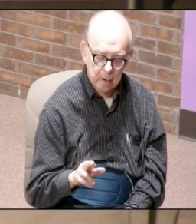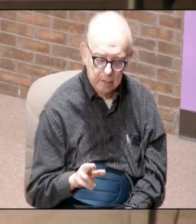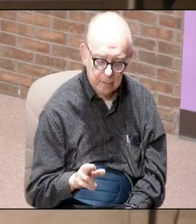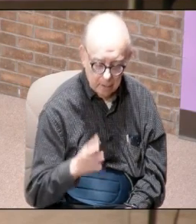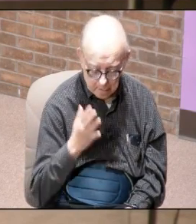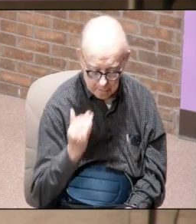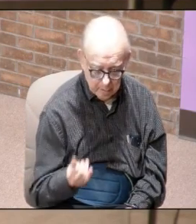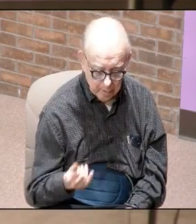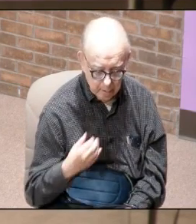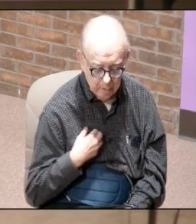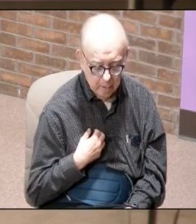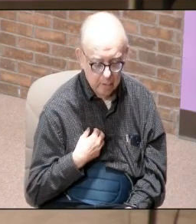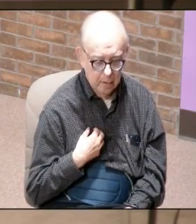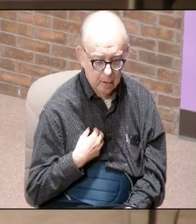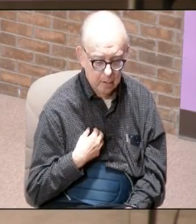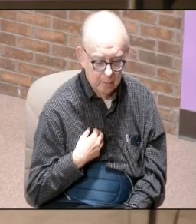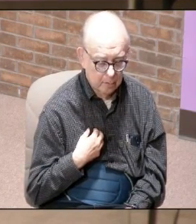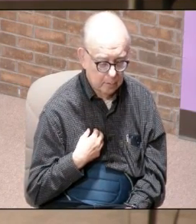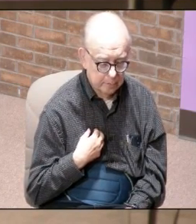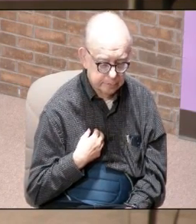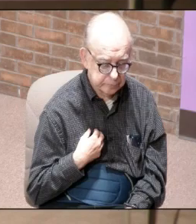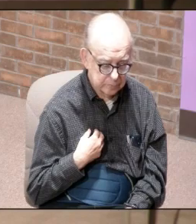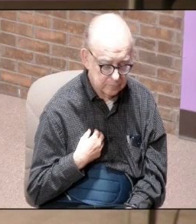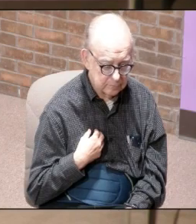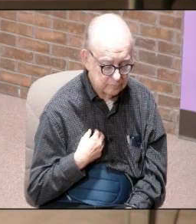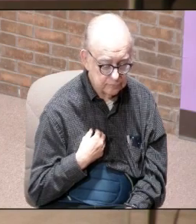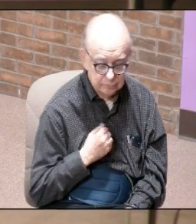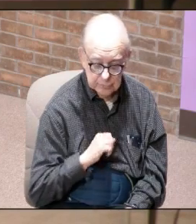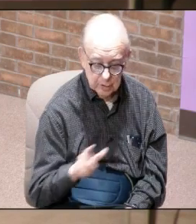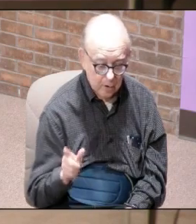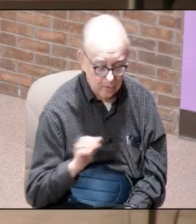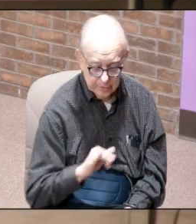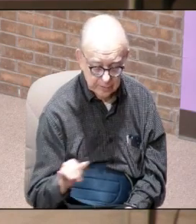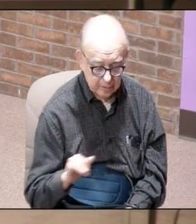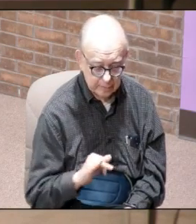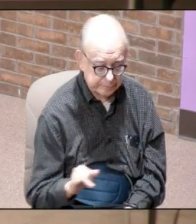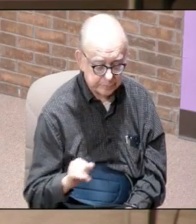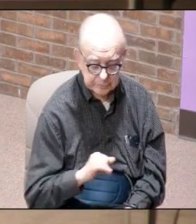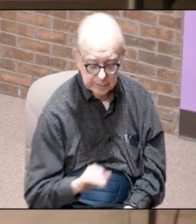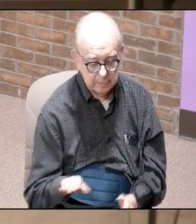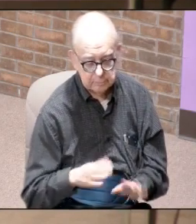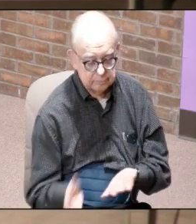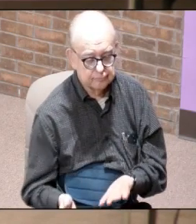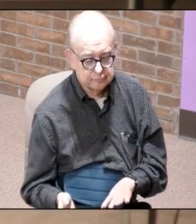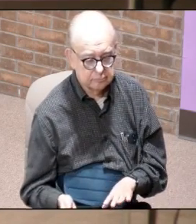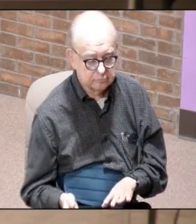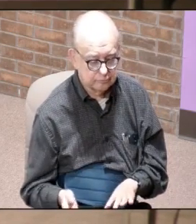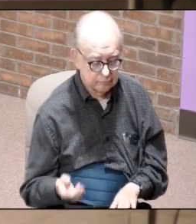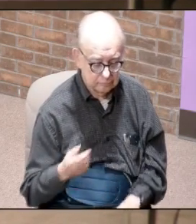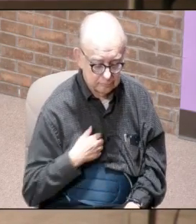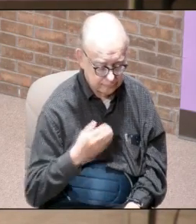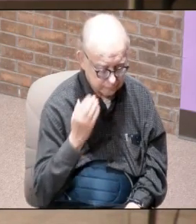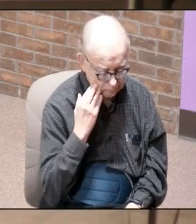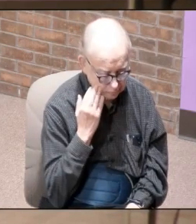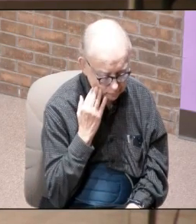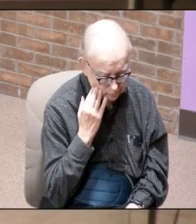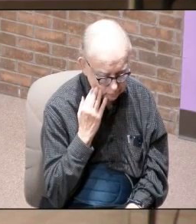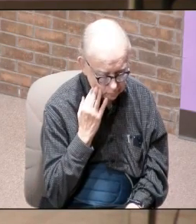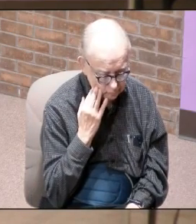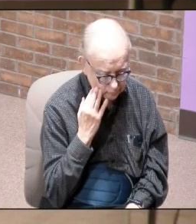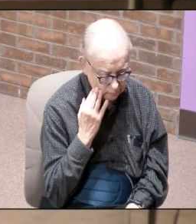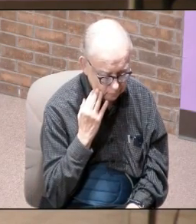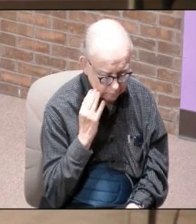because I'm being you know all of them have been martyred they all died and he says and I know that I'm going to